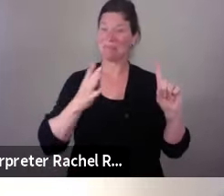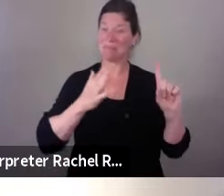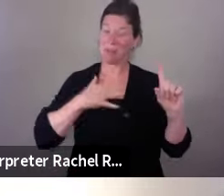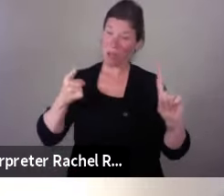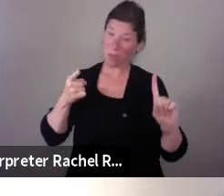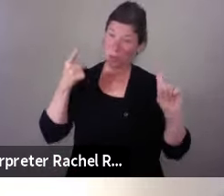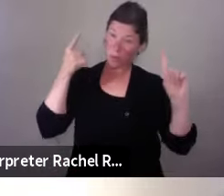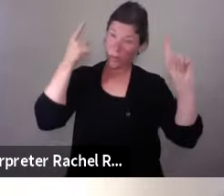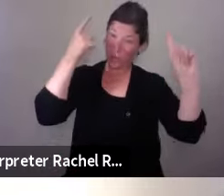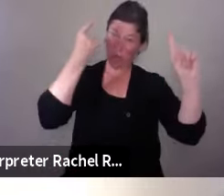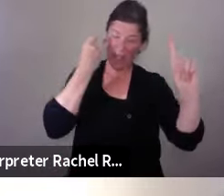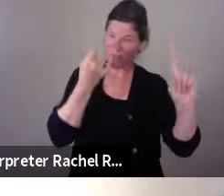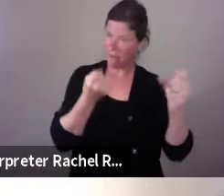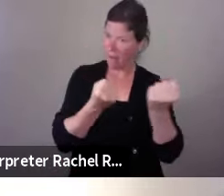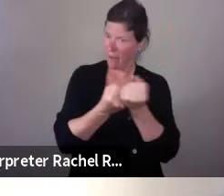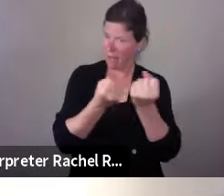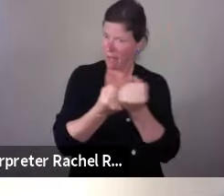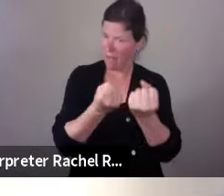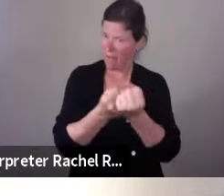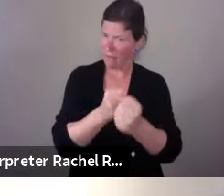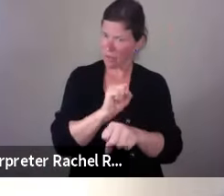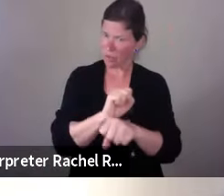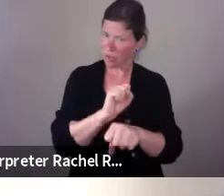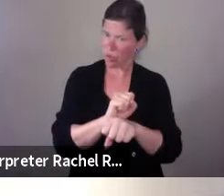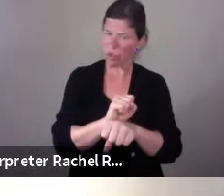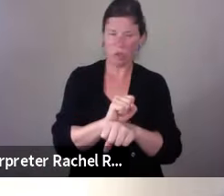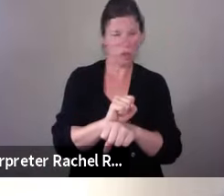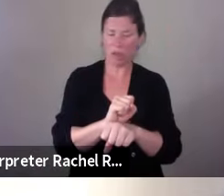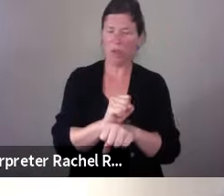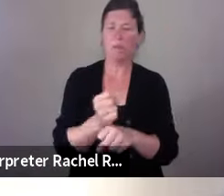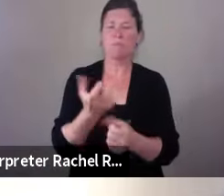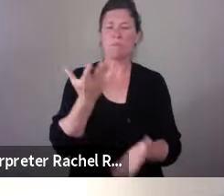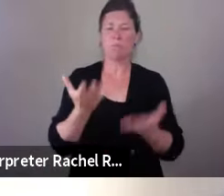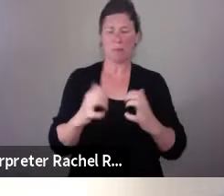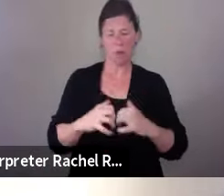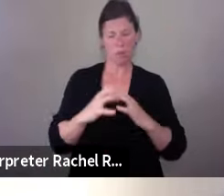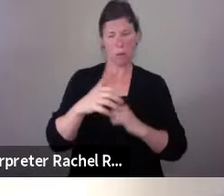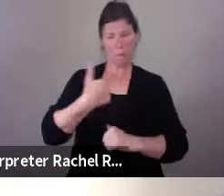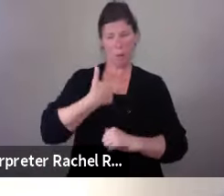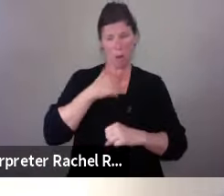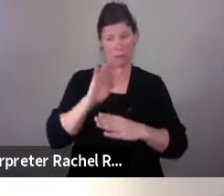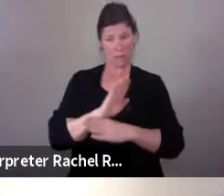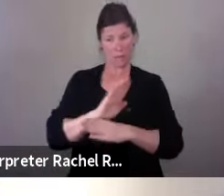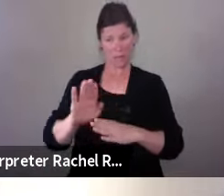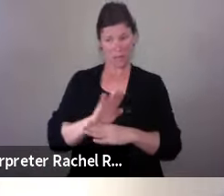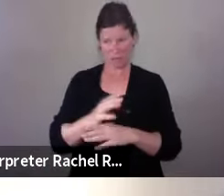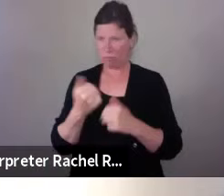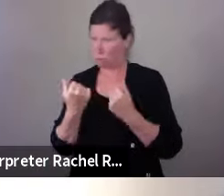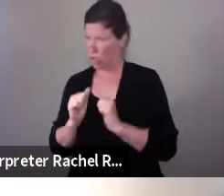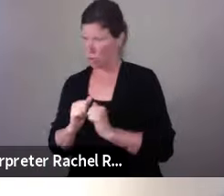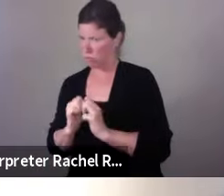this kind of work as my own business, is either this is my own business, this kind of work that I'm doing now, or